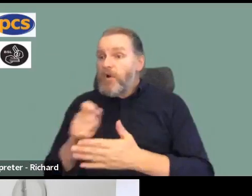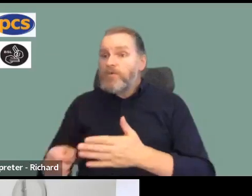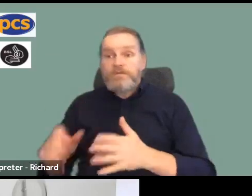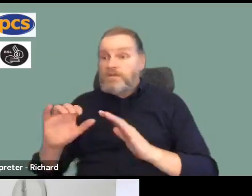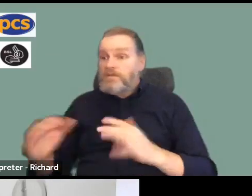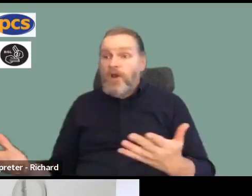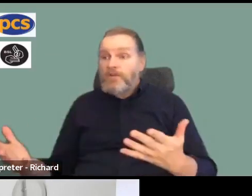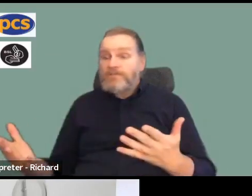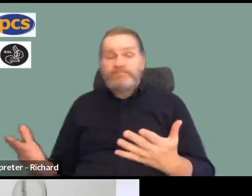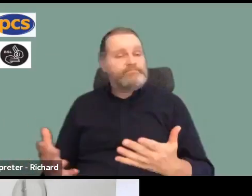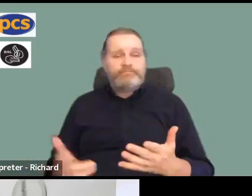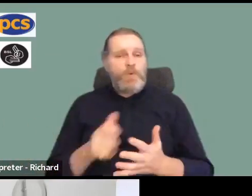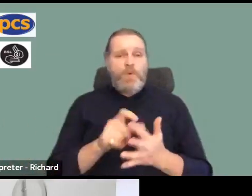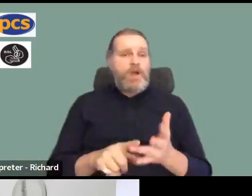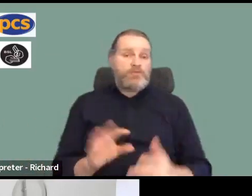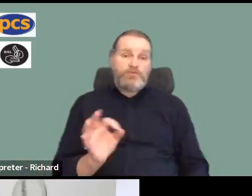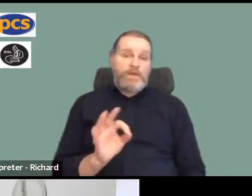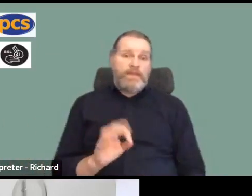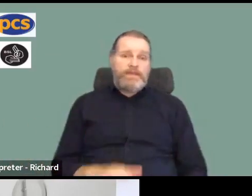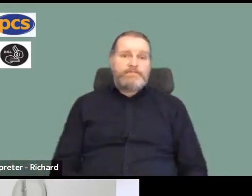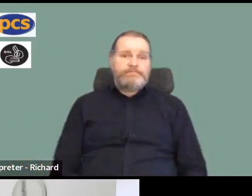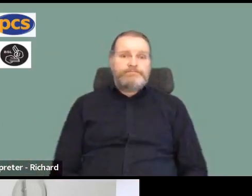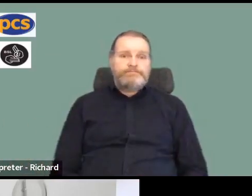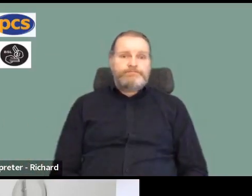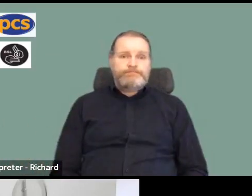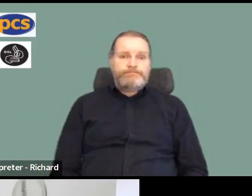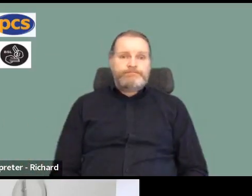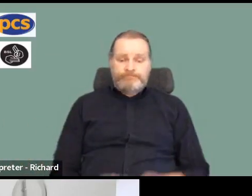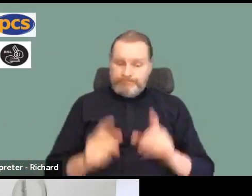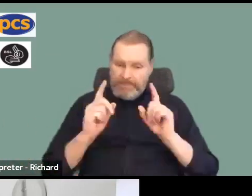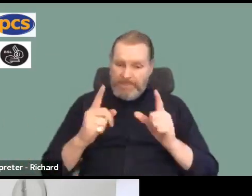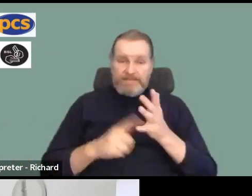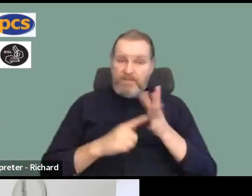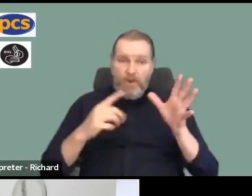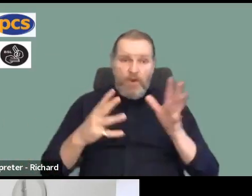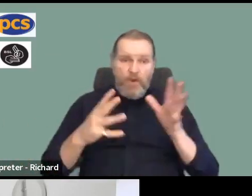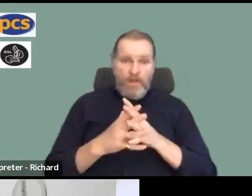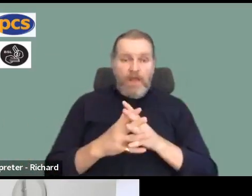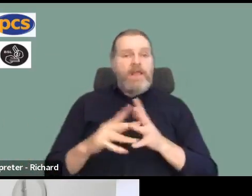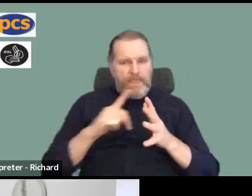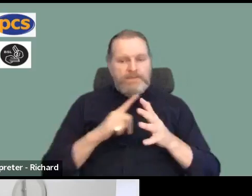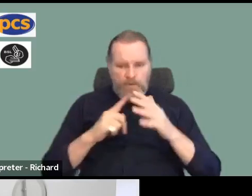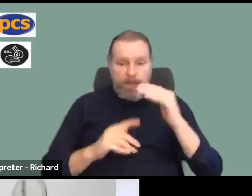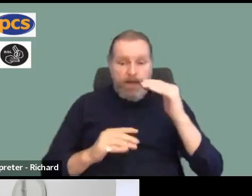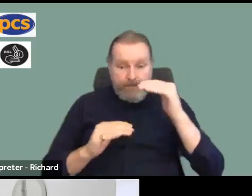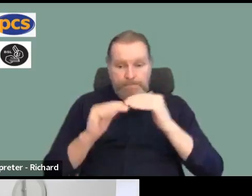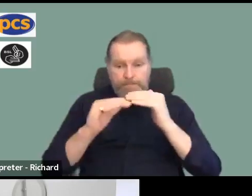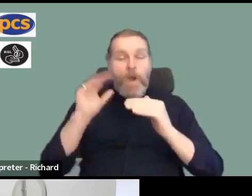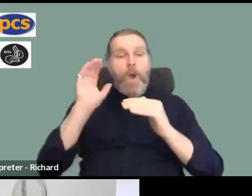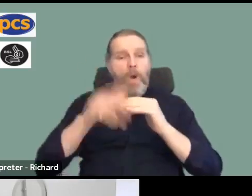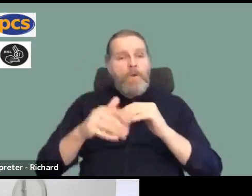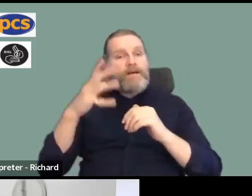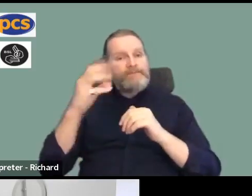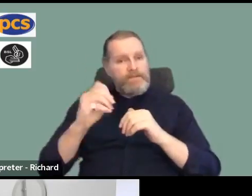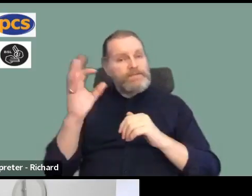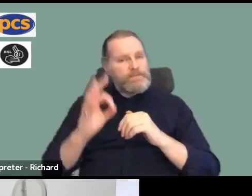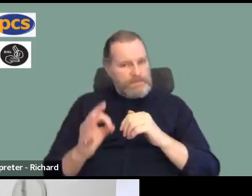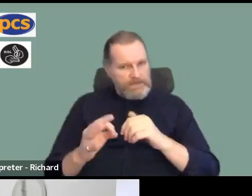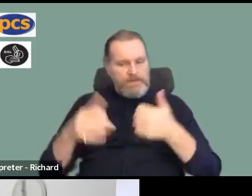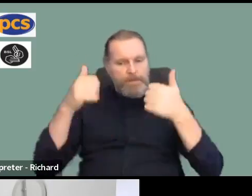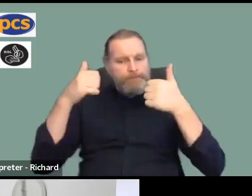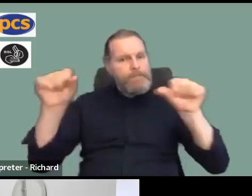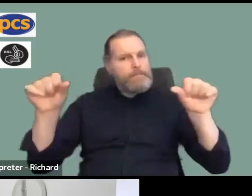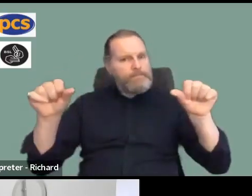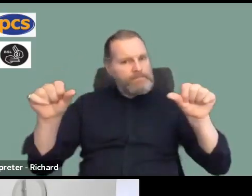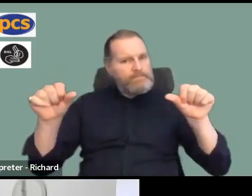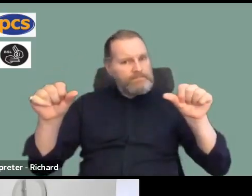otherwise it would be outside the law. And that is why this threshold is so critical. And so what we need to do here is get over the